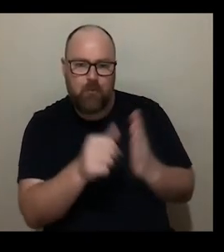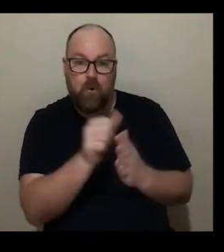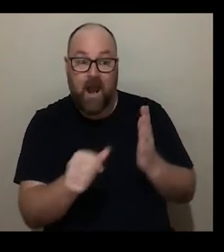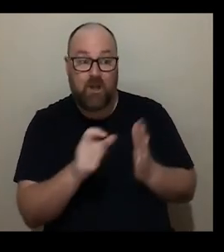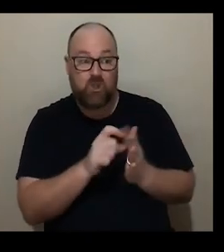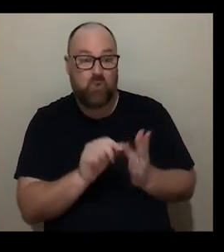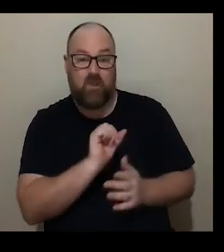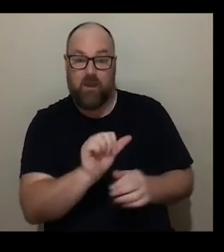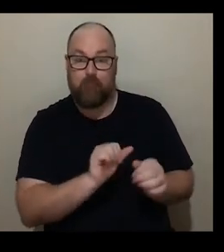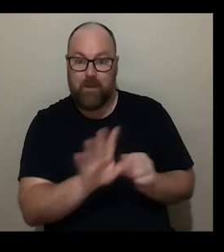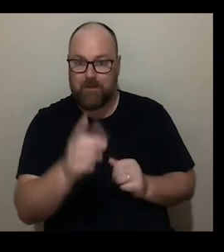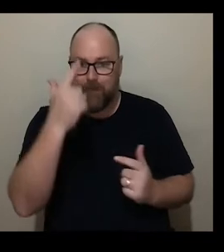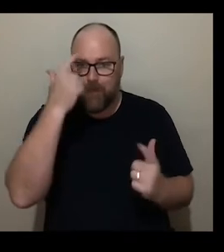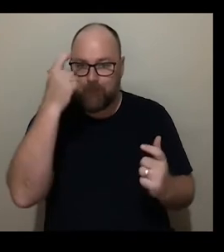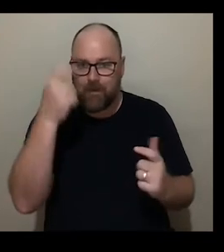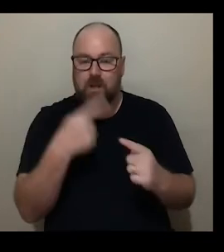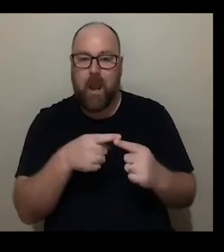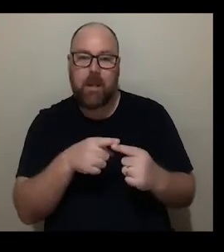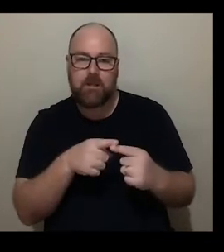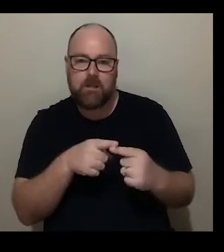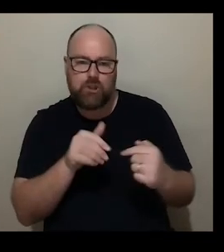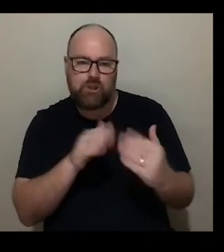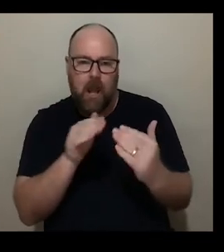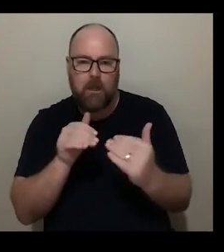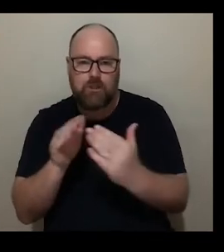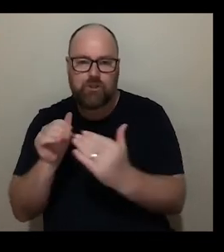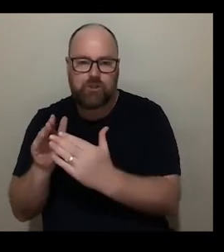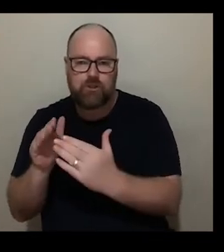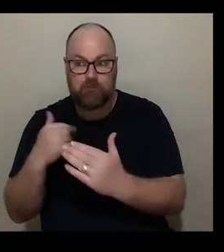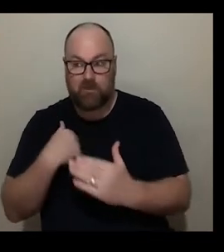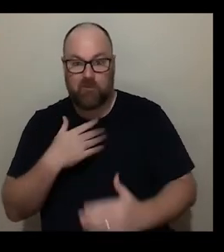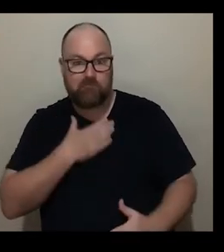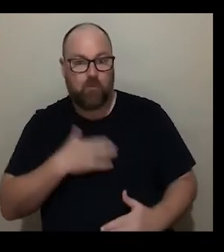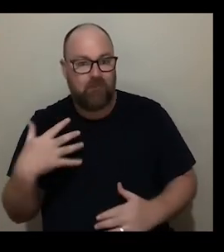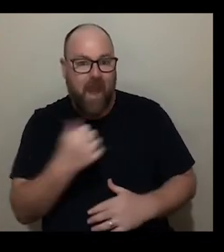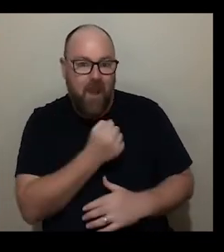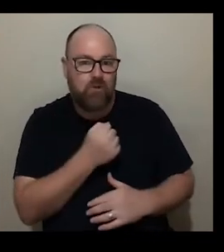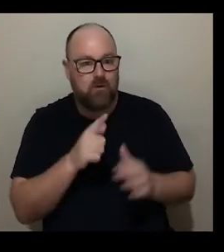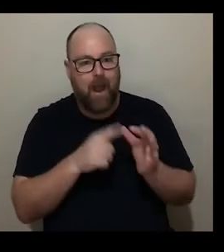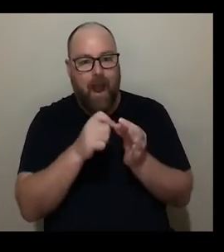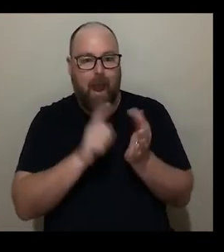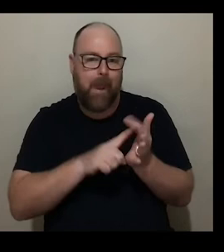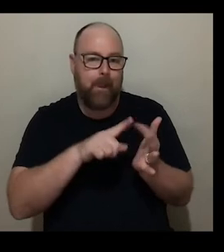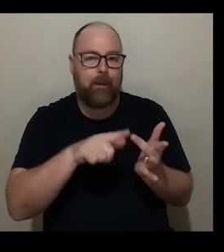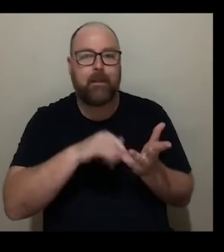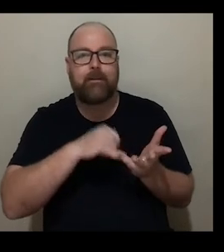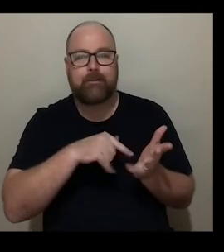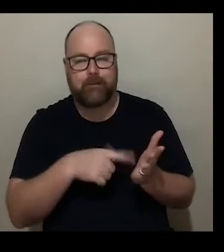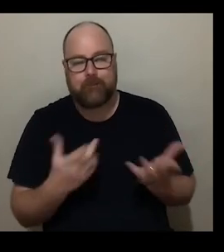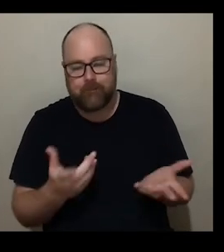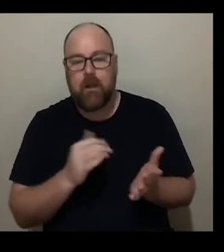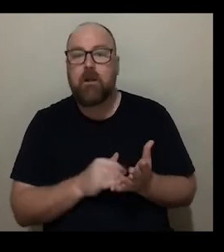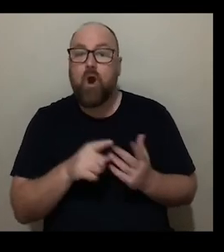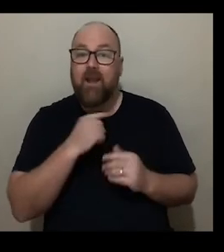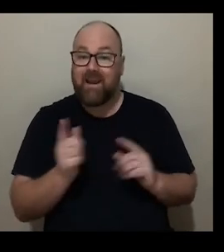best which is innovate and challenge because we've always had to because of the systems and the kind of ableist oppression in place come to